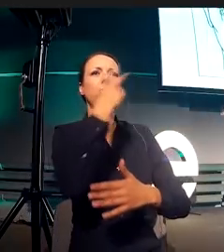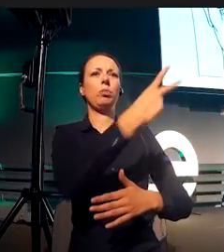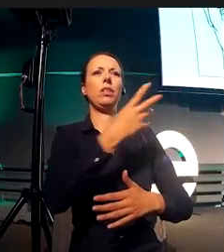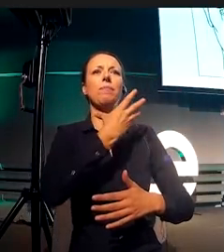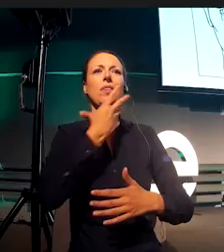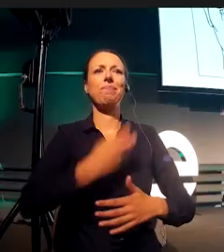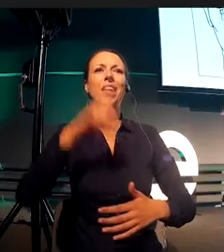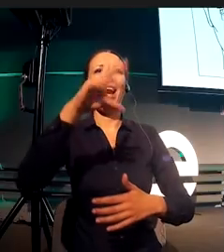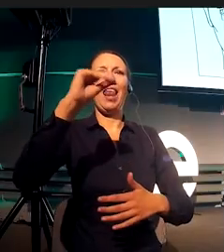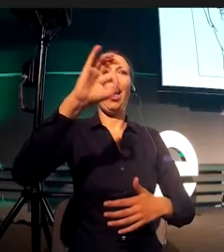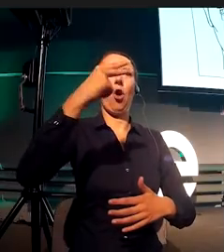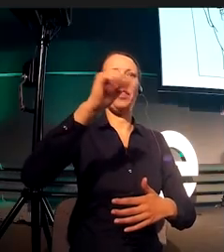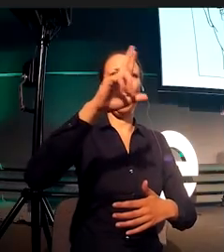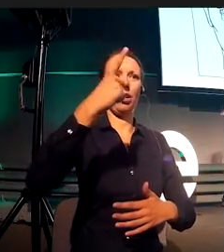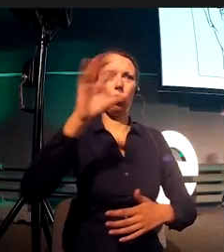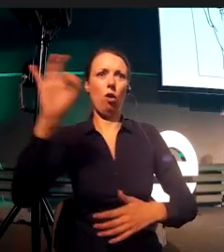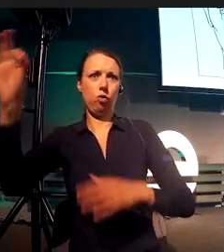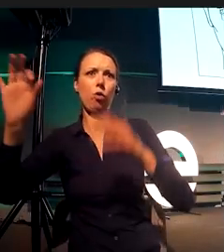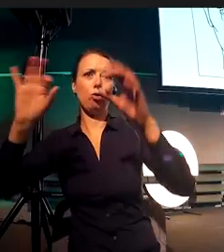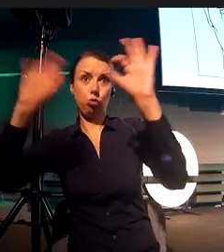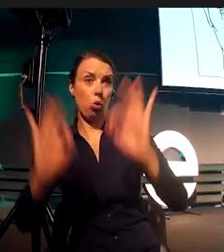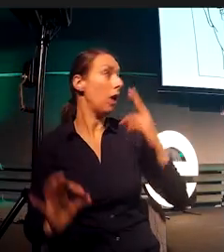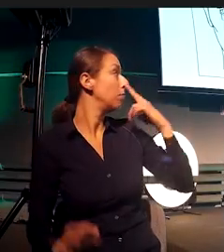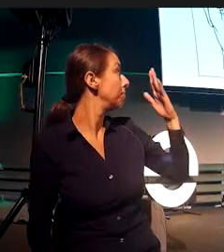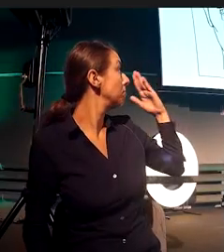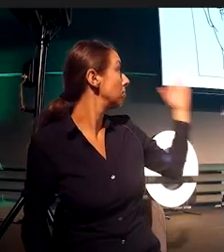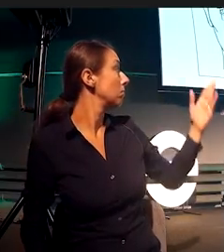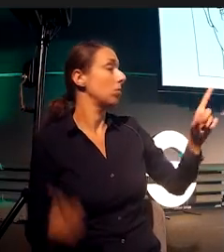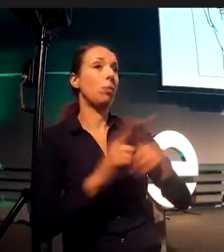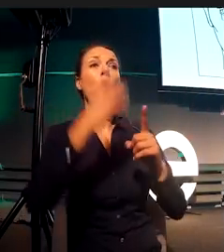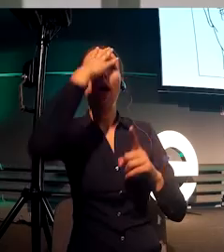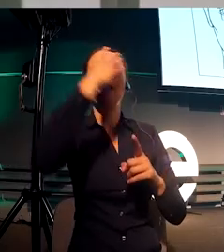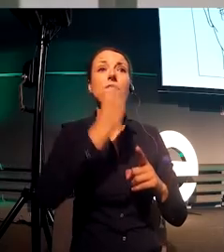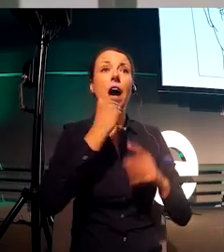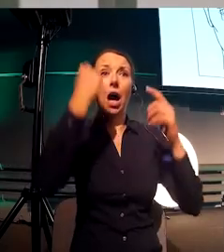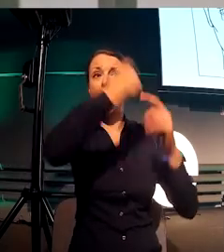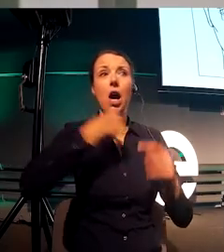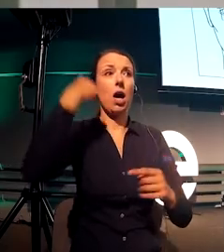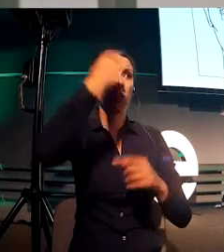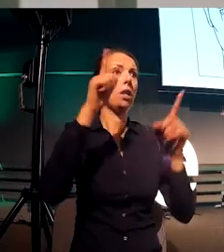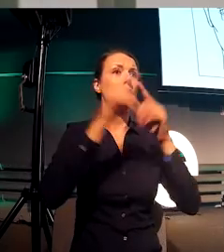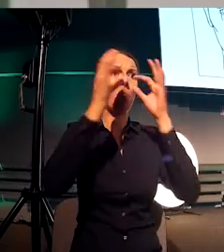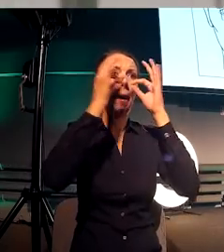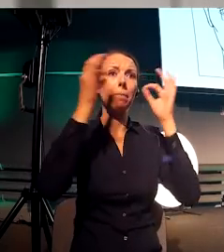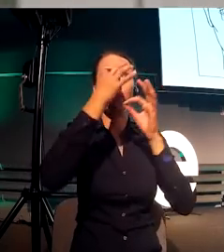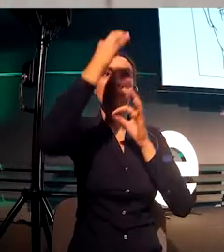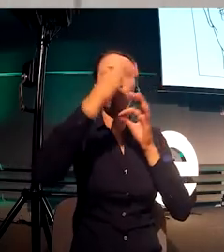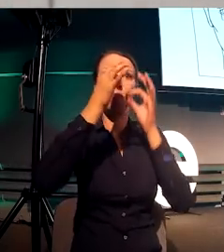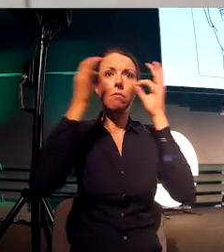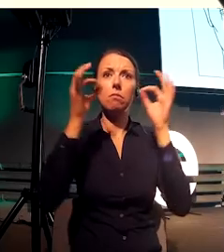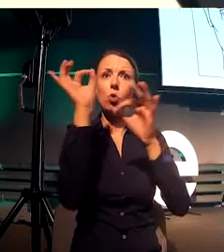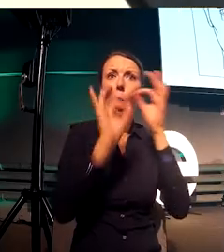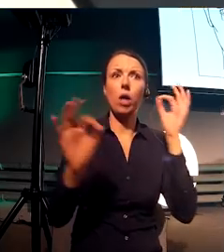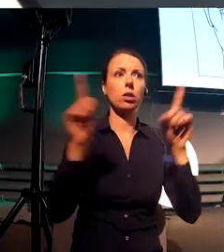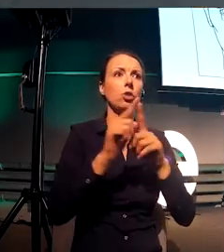in our faces. What's the ratio between our eyes and our nose and our mouth? What's my forearm and this?